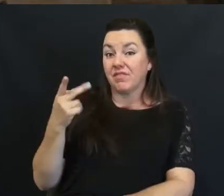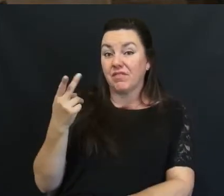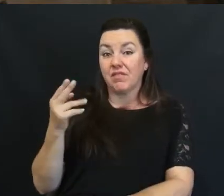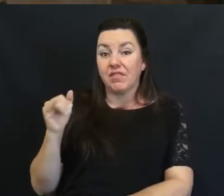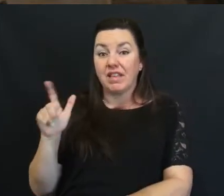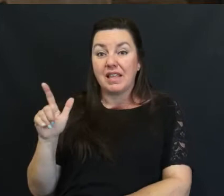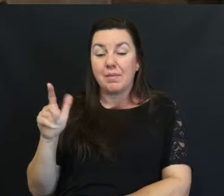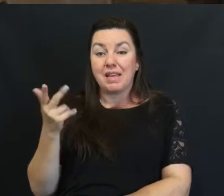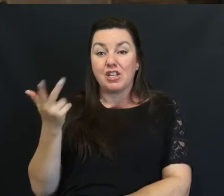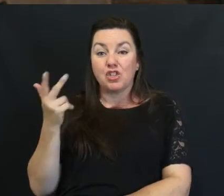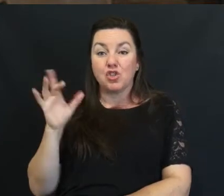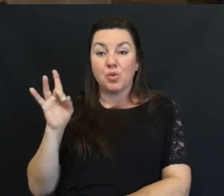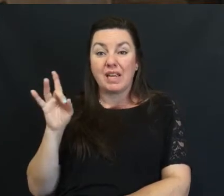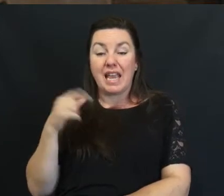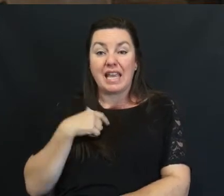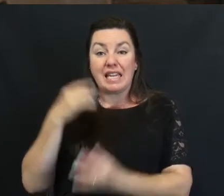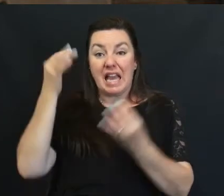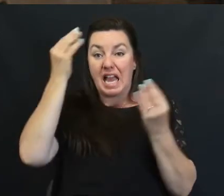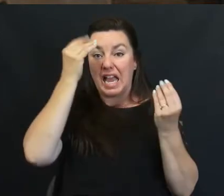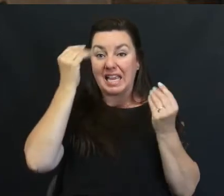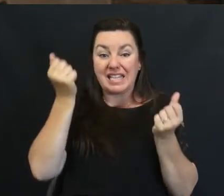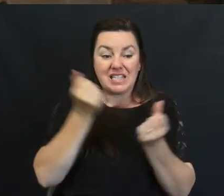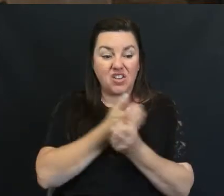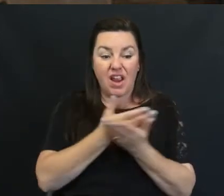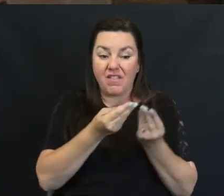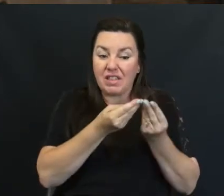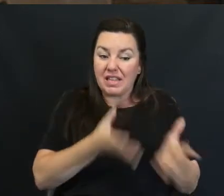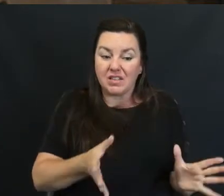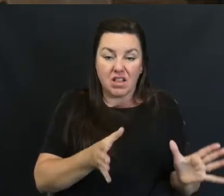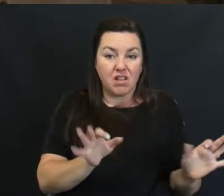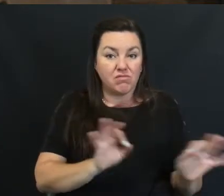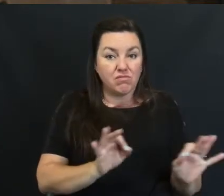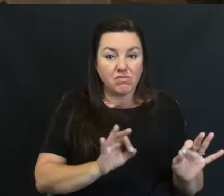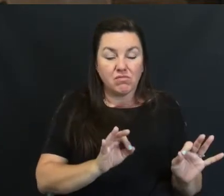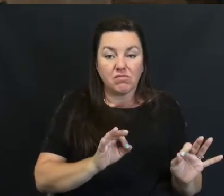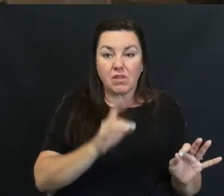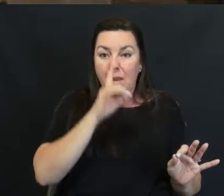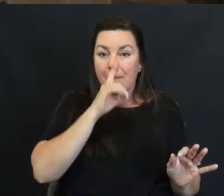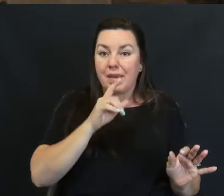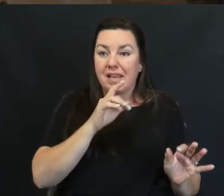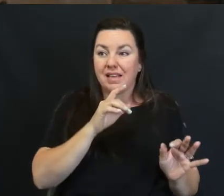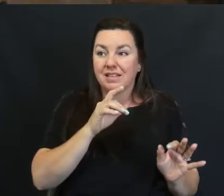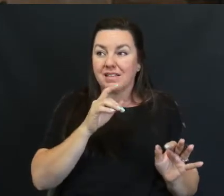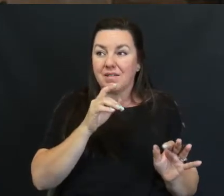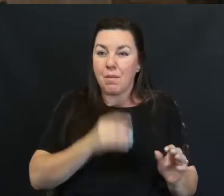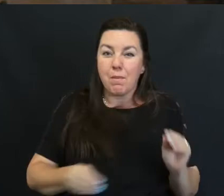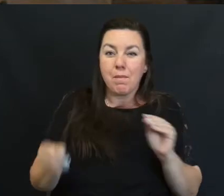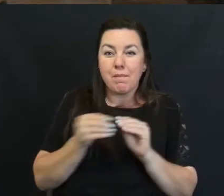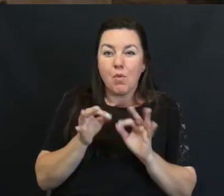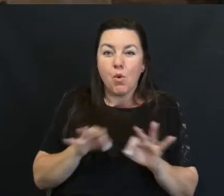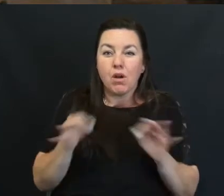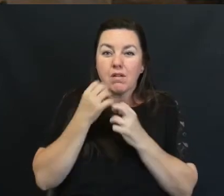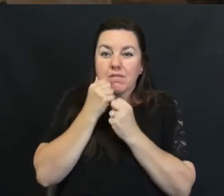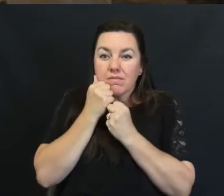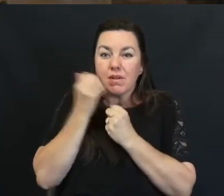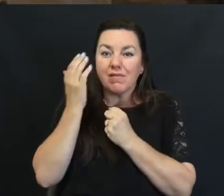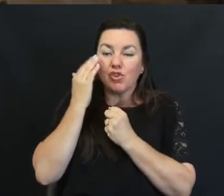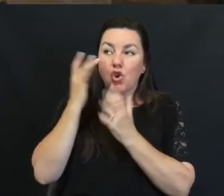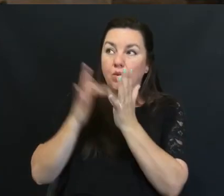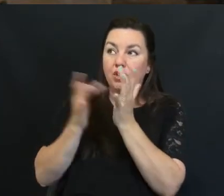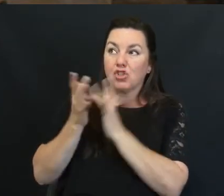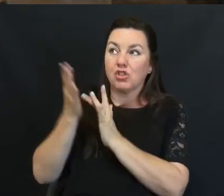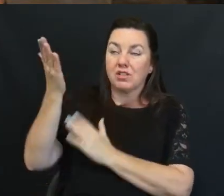I consider everything A loss Because of the Surpassing worth Of knowing Jesus Christ My Lord